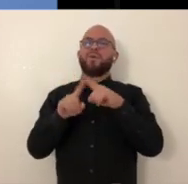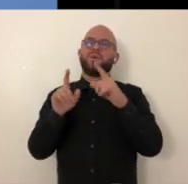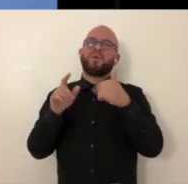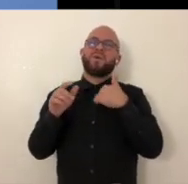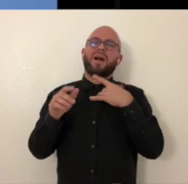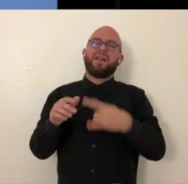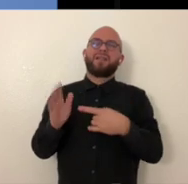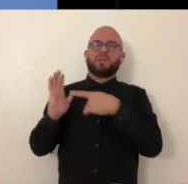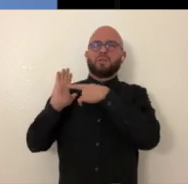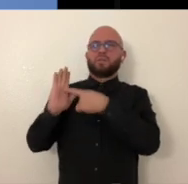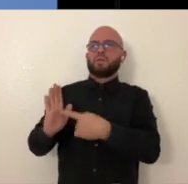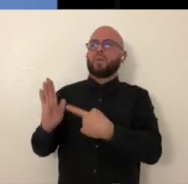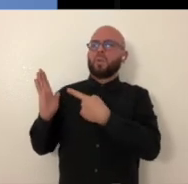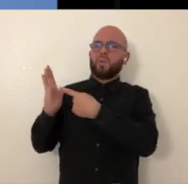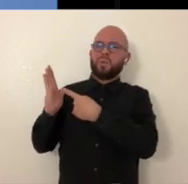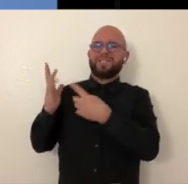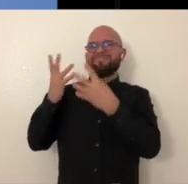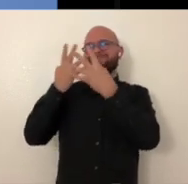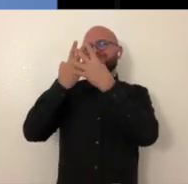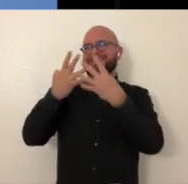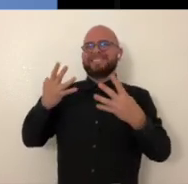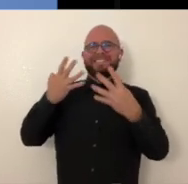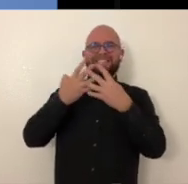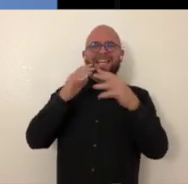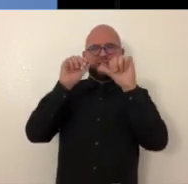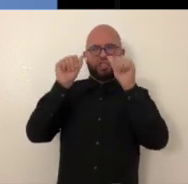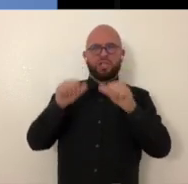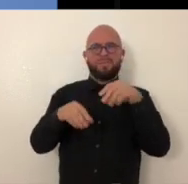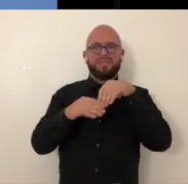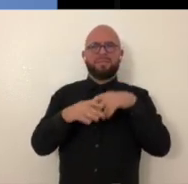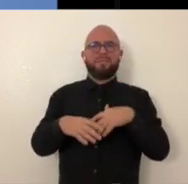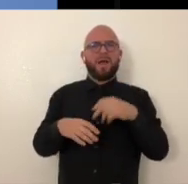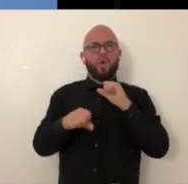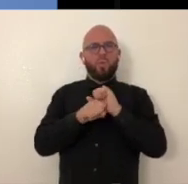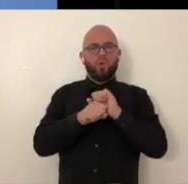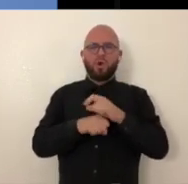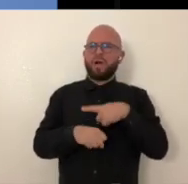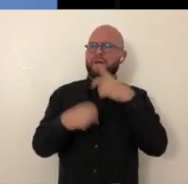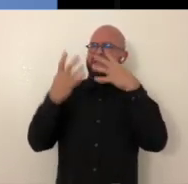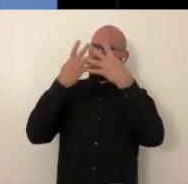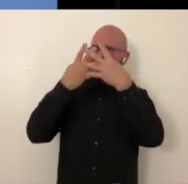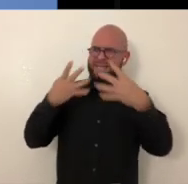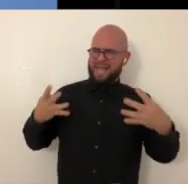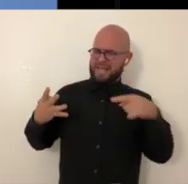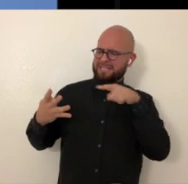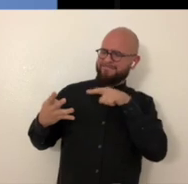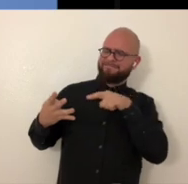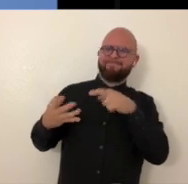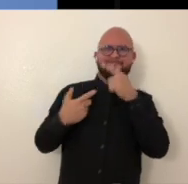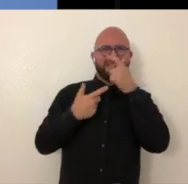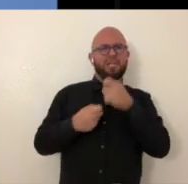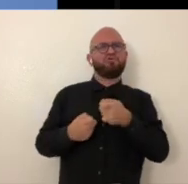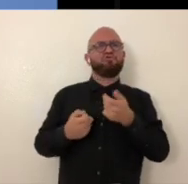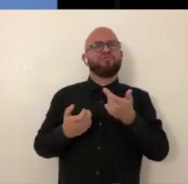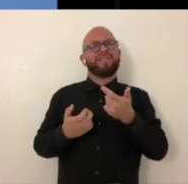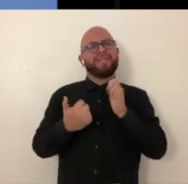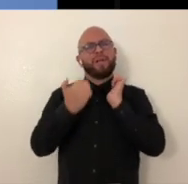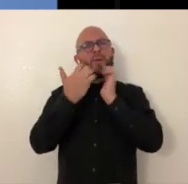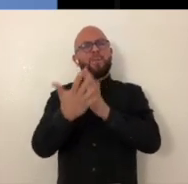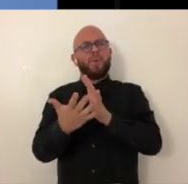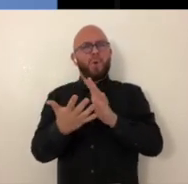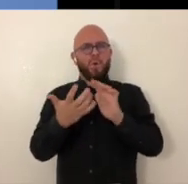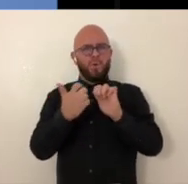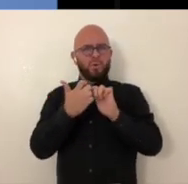about the body, but also I like to reference net-like shapes in my work a lot. think that nets are a really interesting